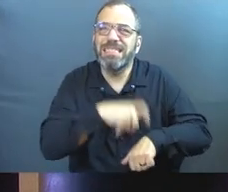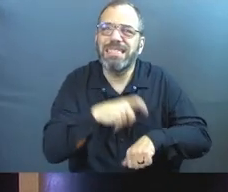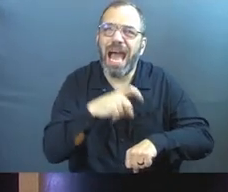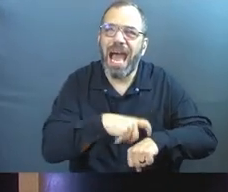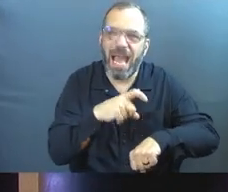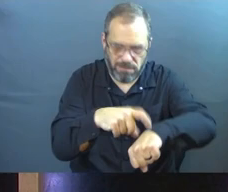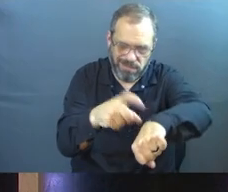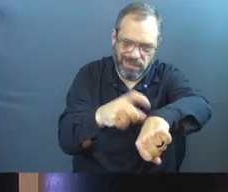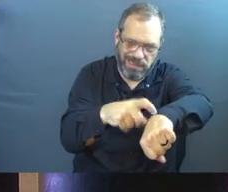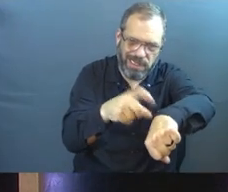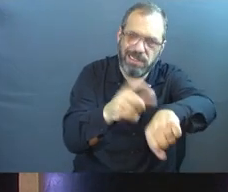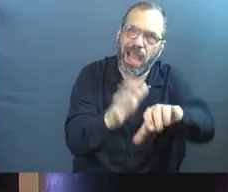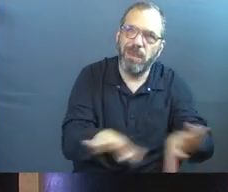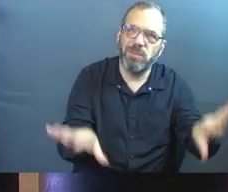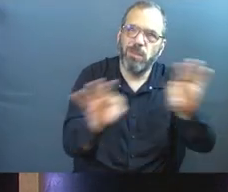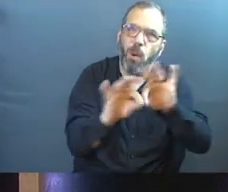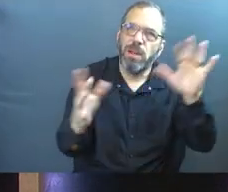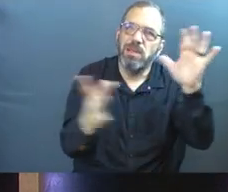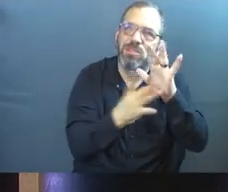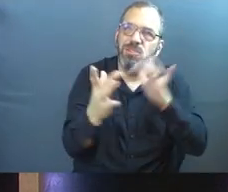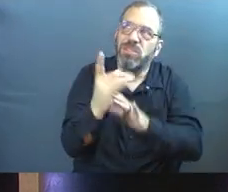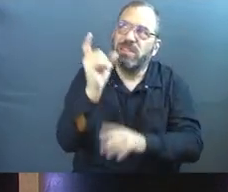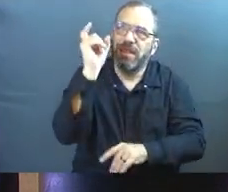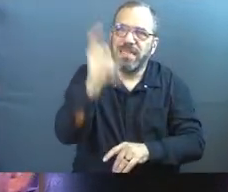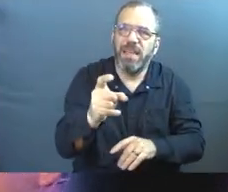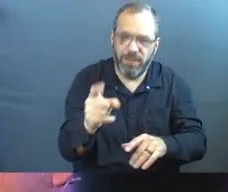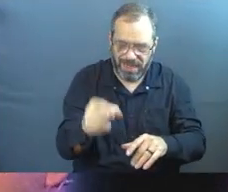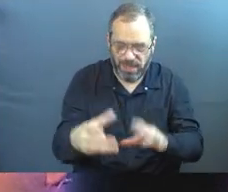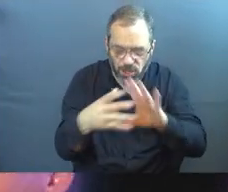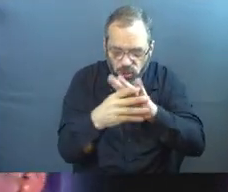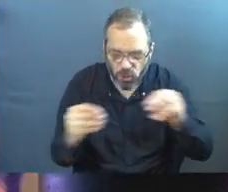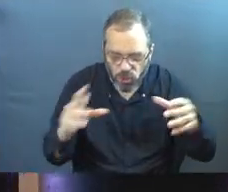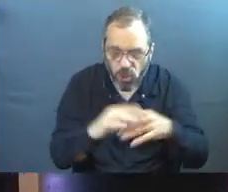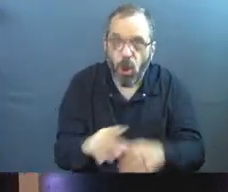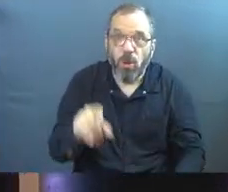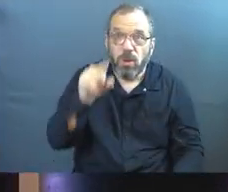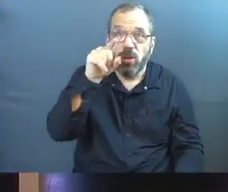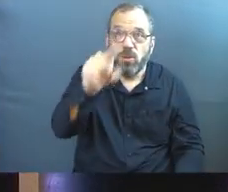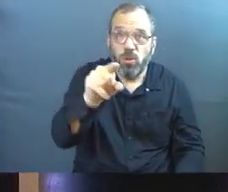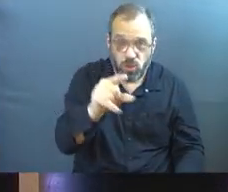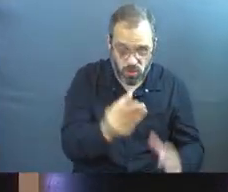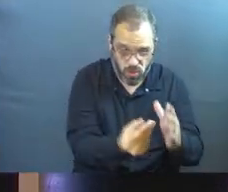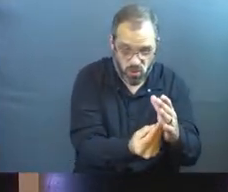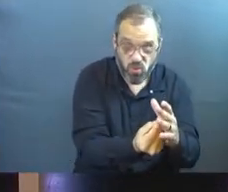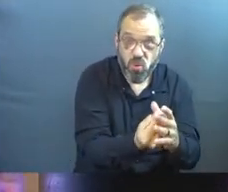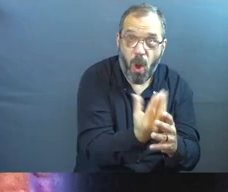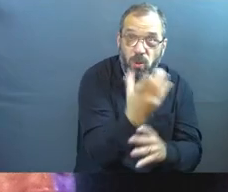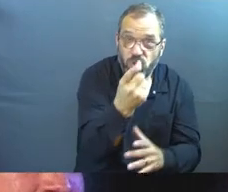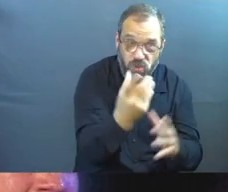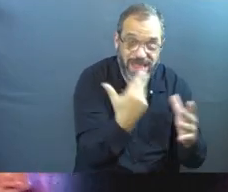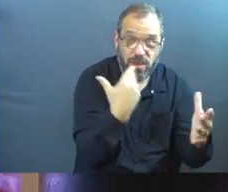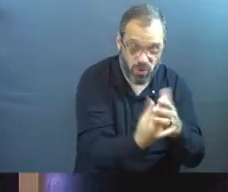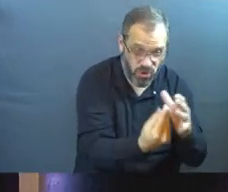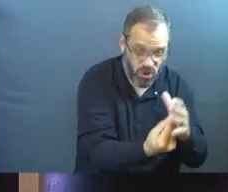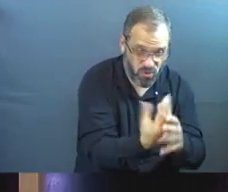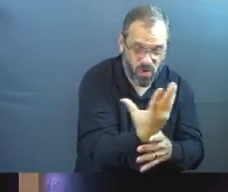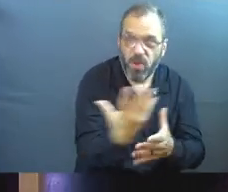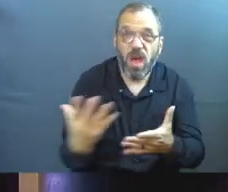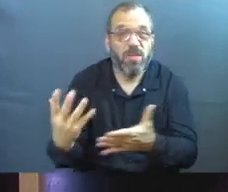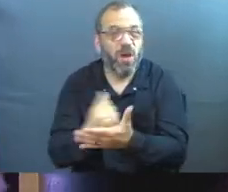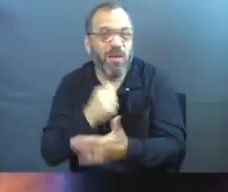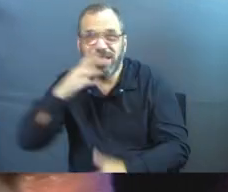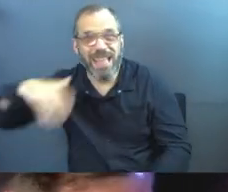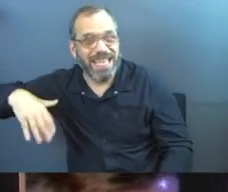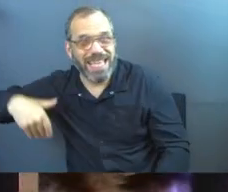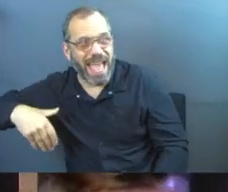That time matters. Jesus is giving us a picture and he's like, you're in the growing season. The harvest hasn't